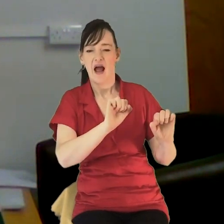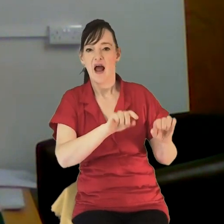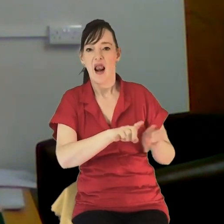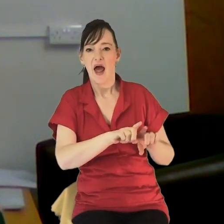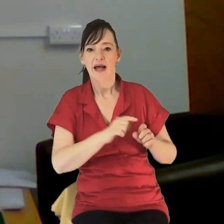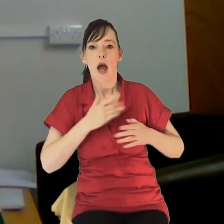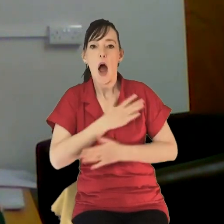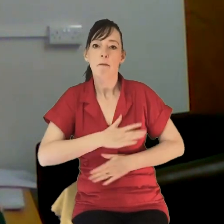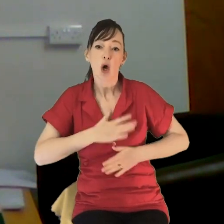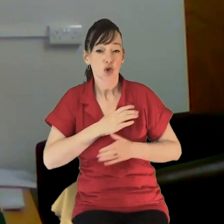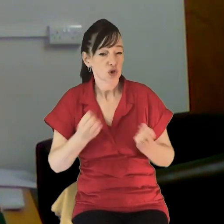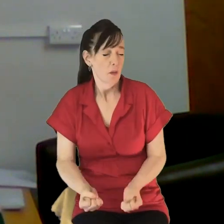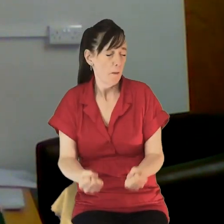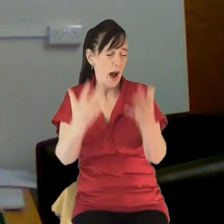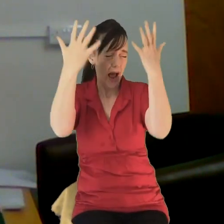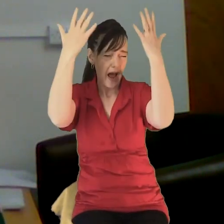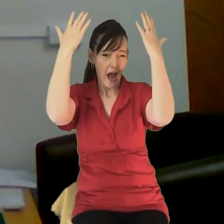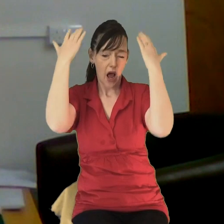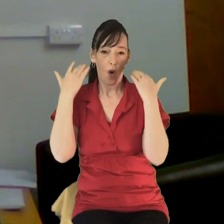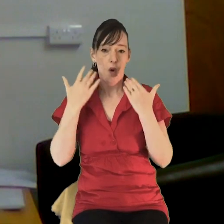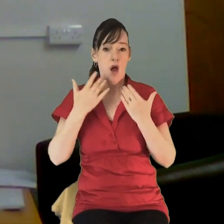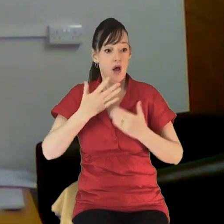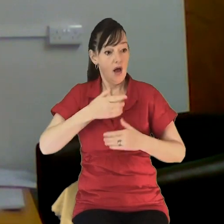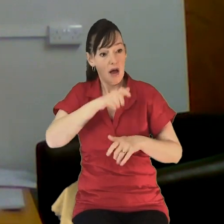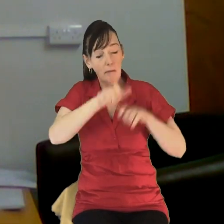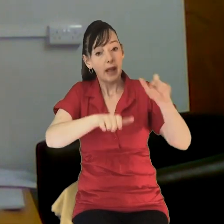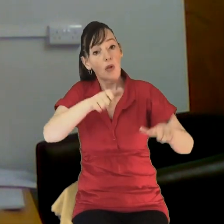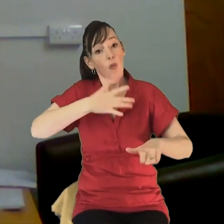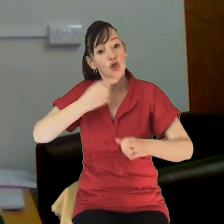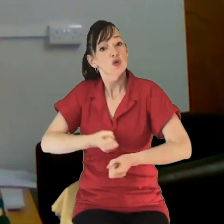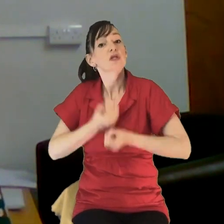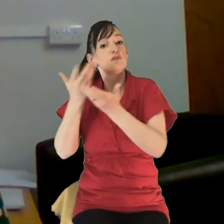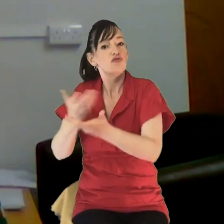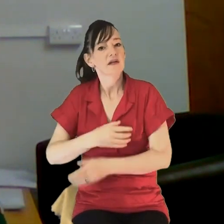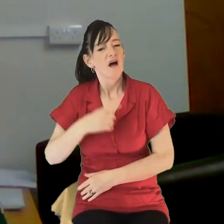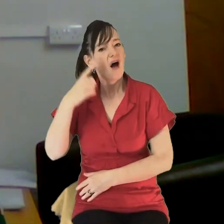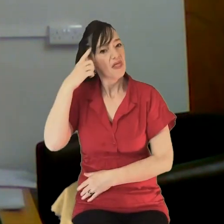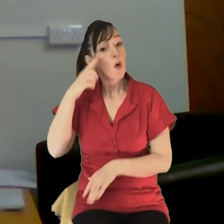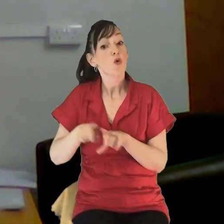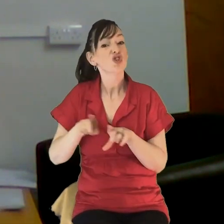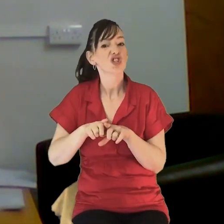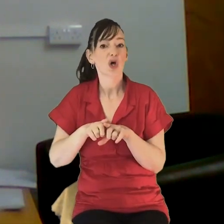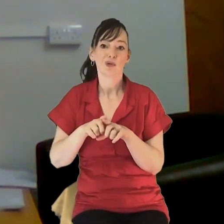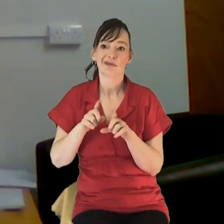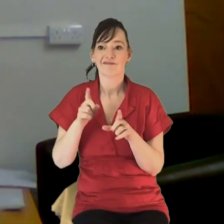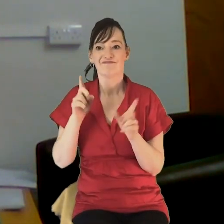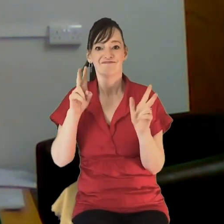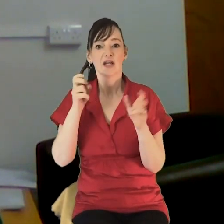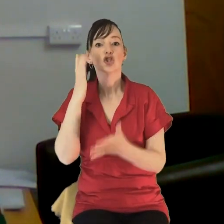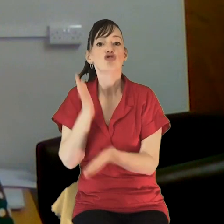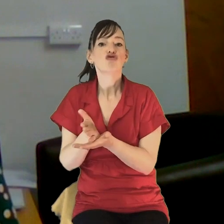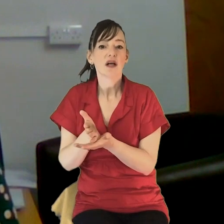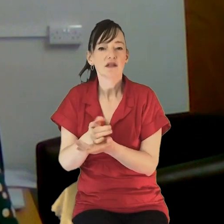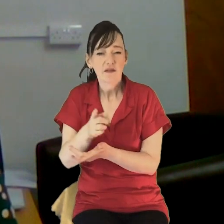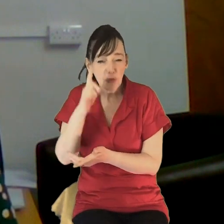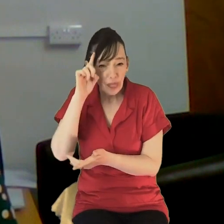that have gone on that they suddenly feel able to share and want to share. So, yeah, I think trust will be an issue, too. You know,